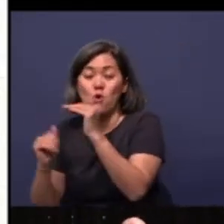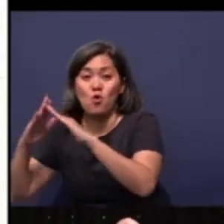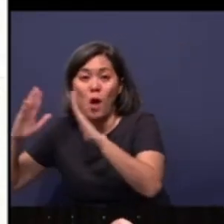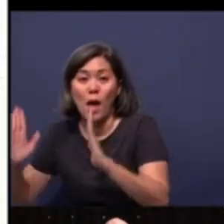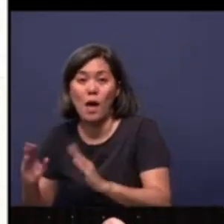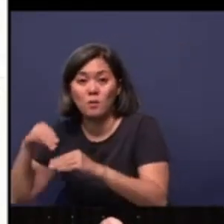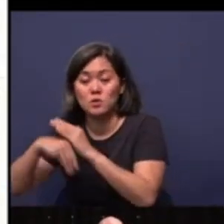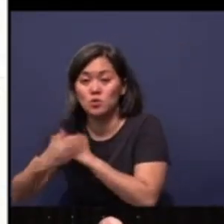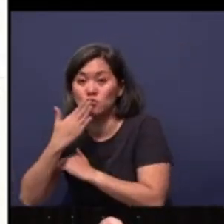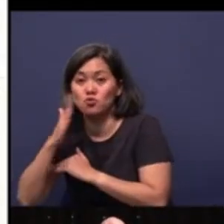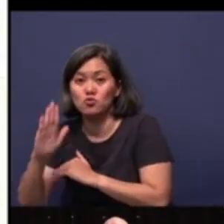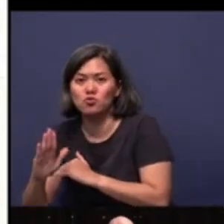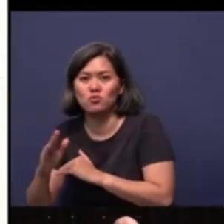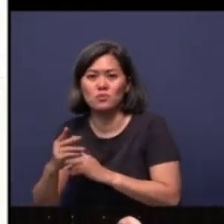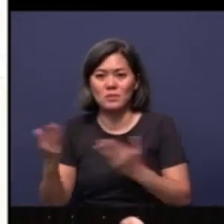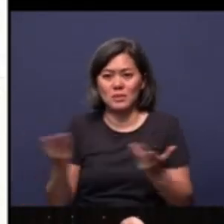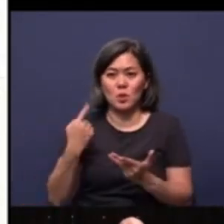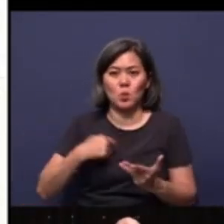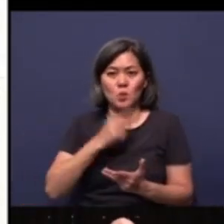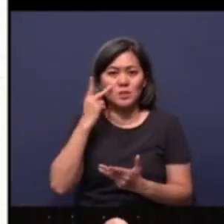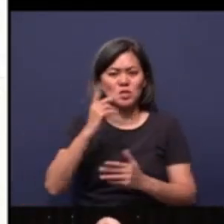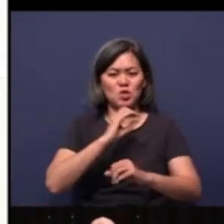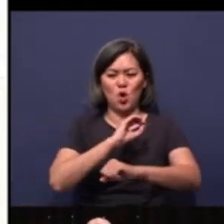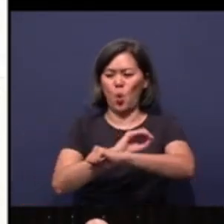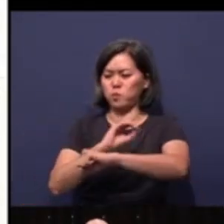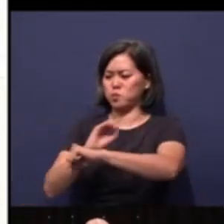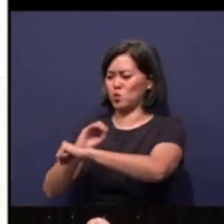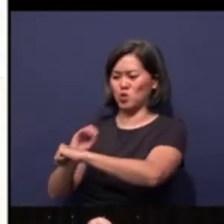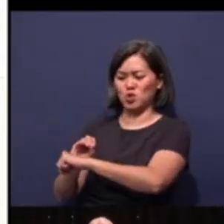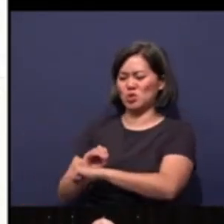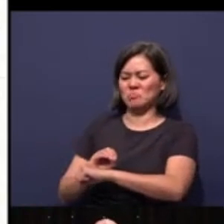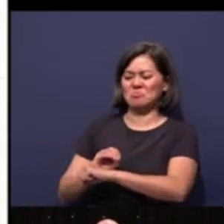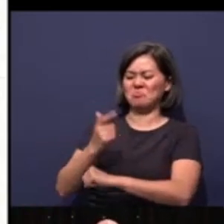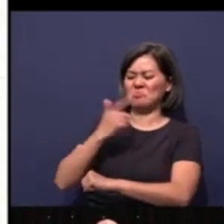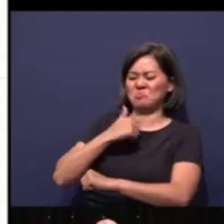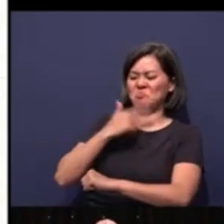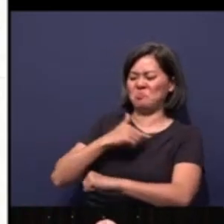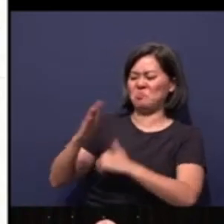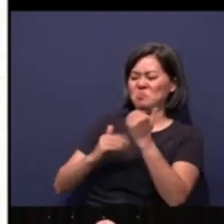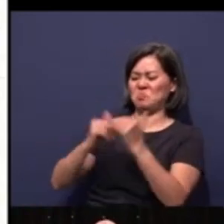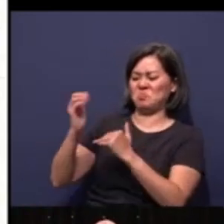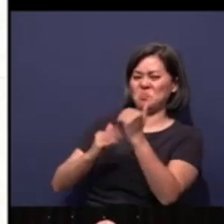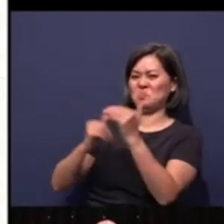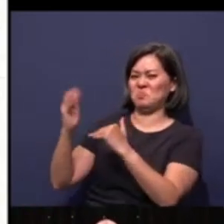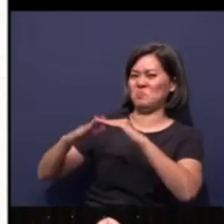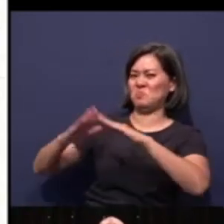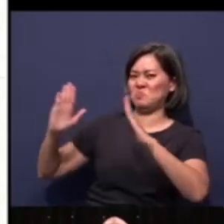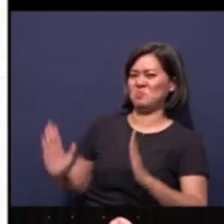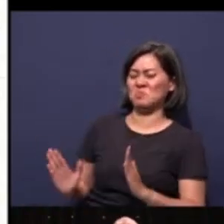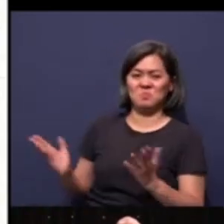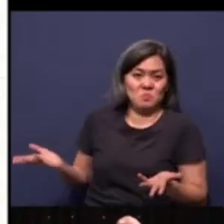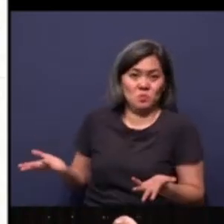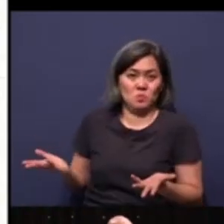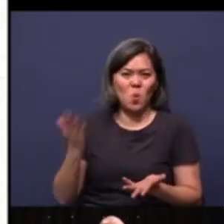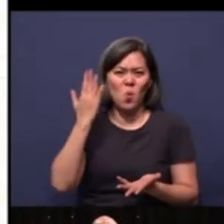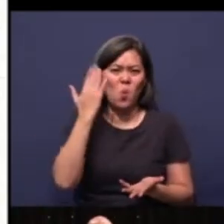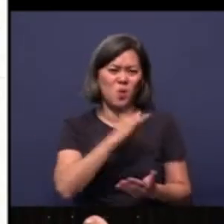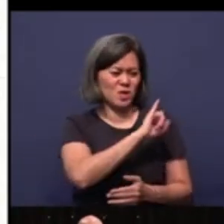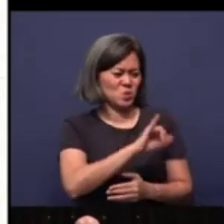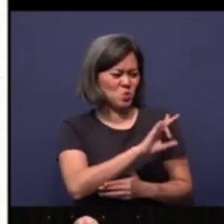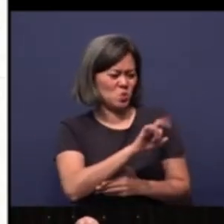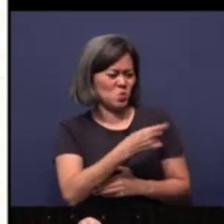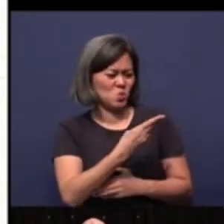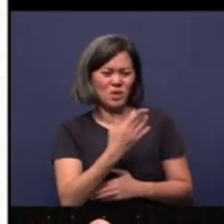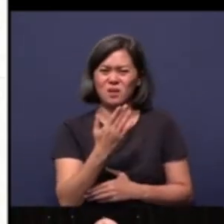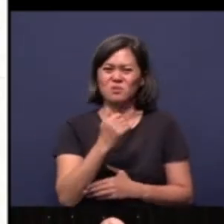we have obstacles to not build the house of the Lord. Why did Judah not want to build the